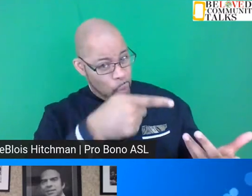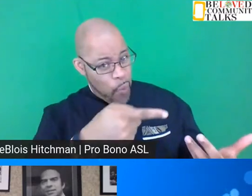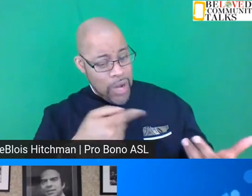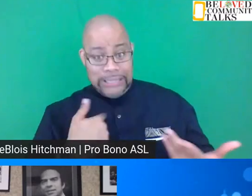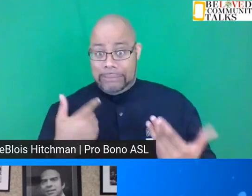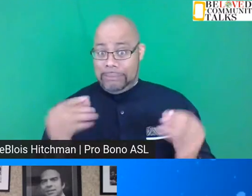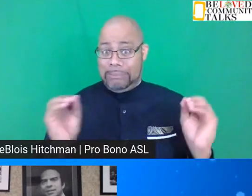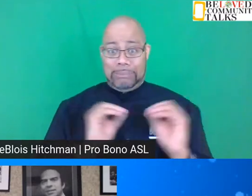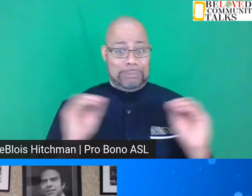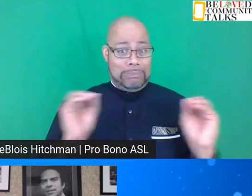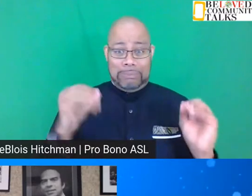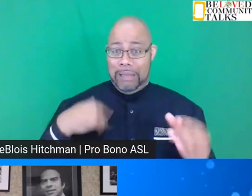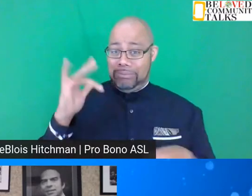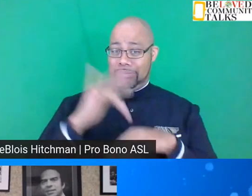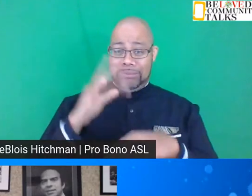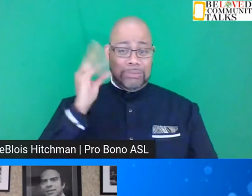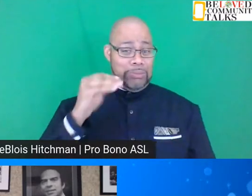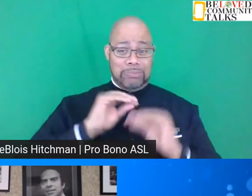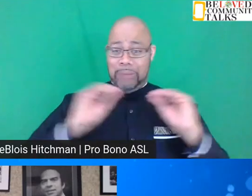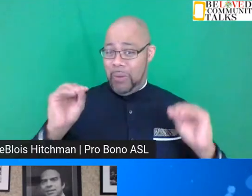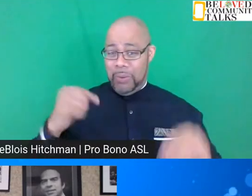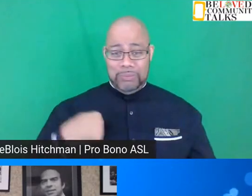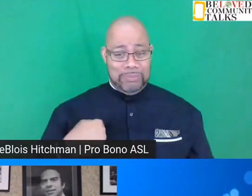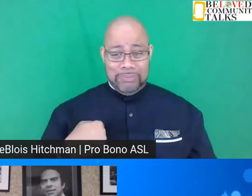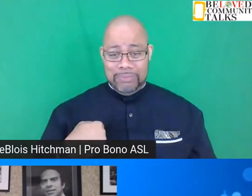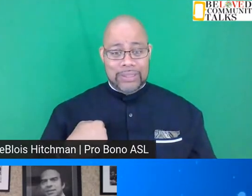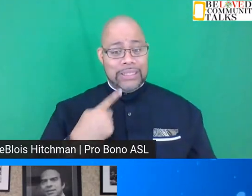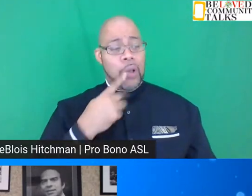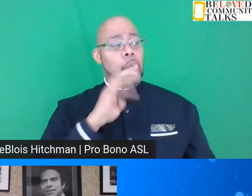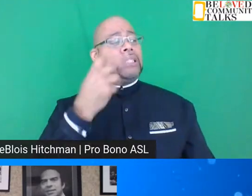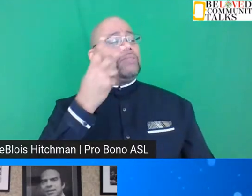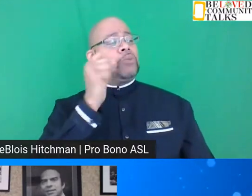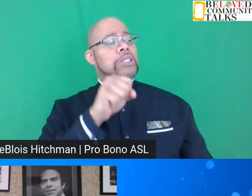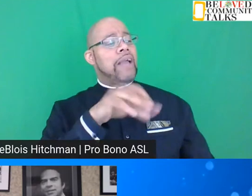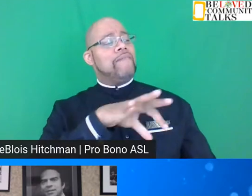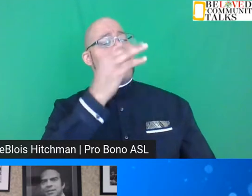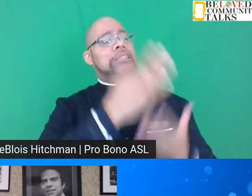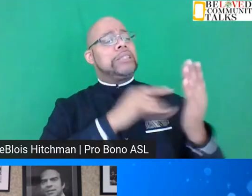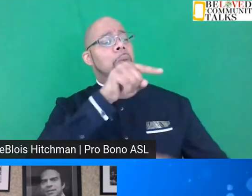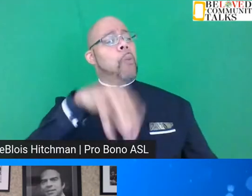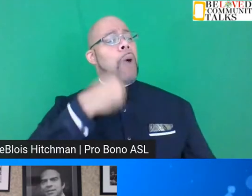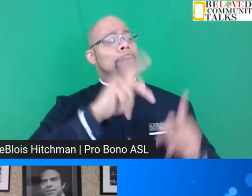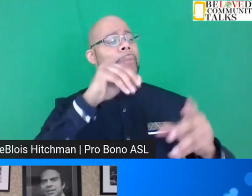said, no, I haven't been to Birmingham much. He said, we'll see if you can find some.